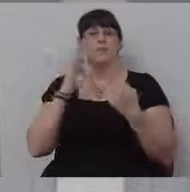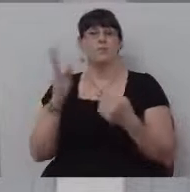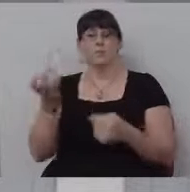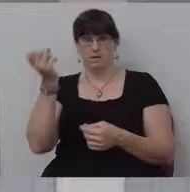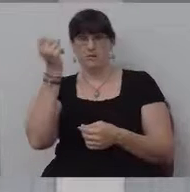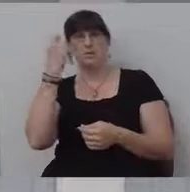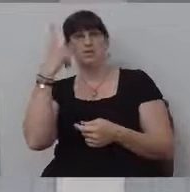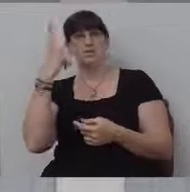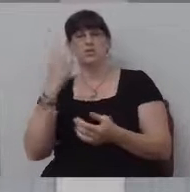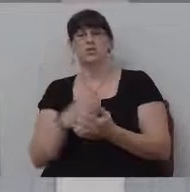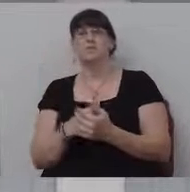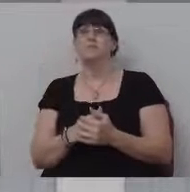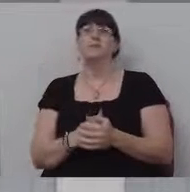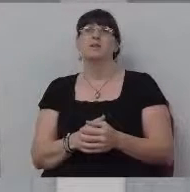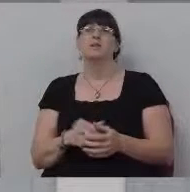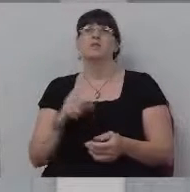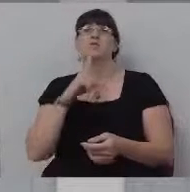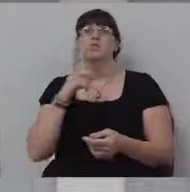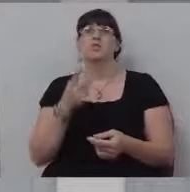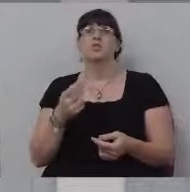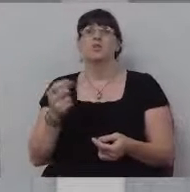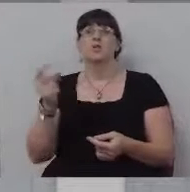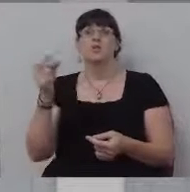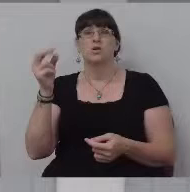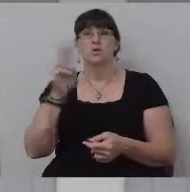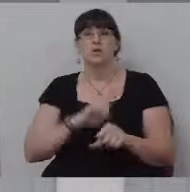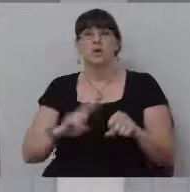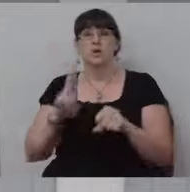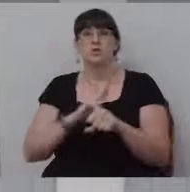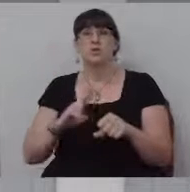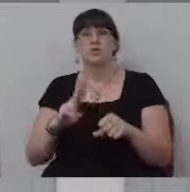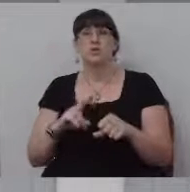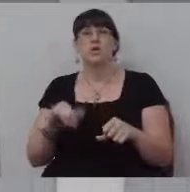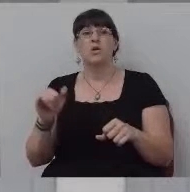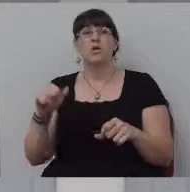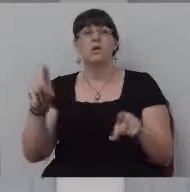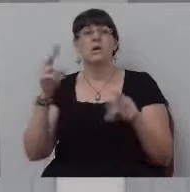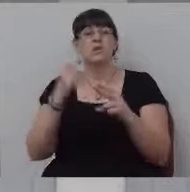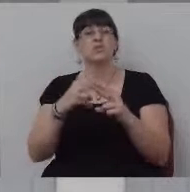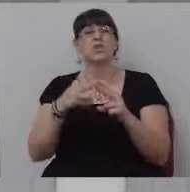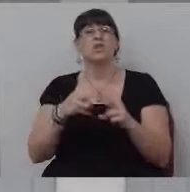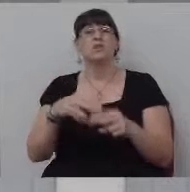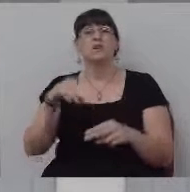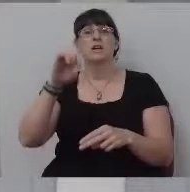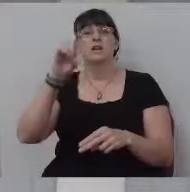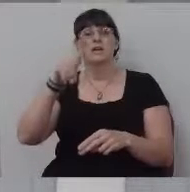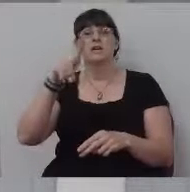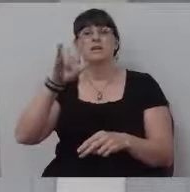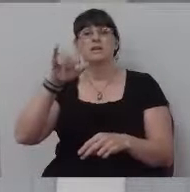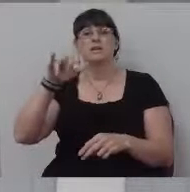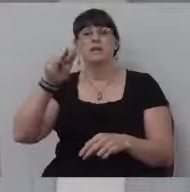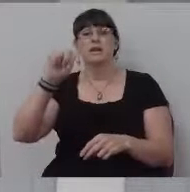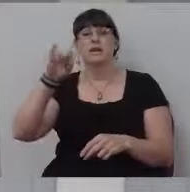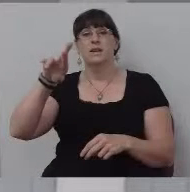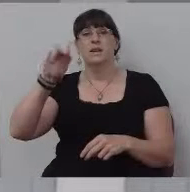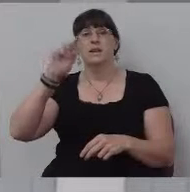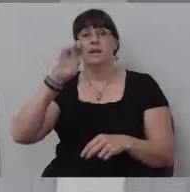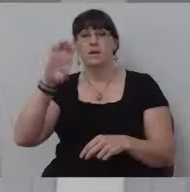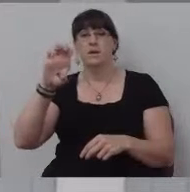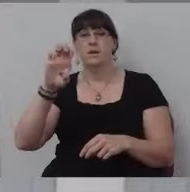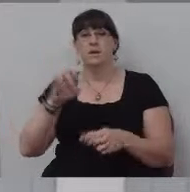that'll make any sense. And so they use what is called dynamic translation. So they, uh, they, they